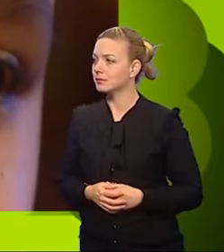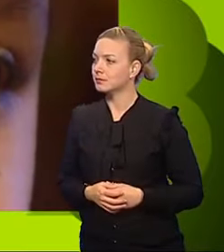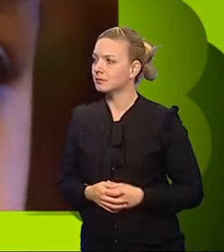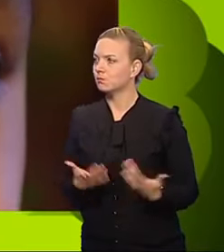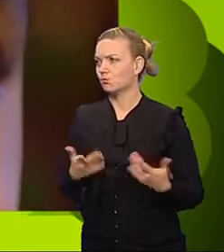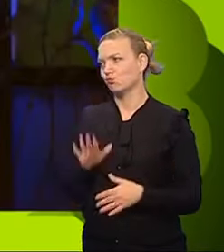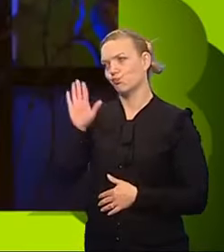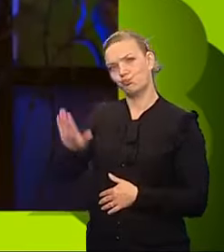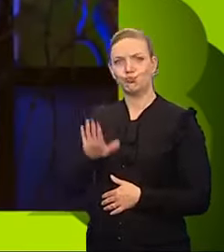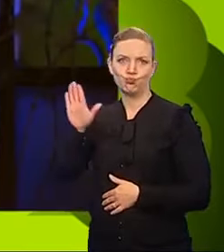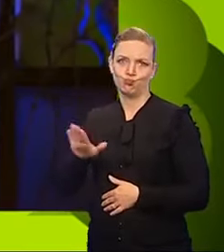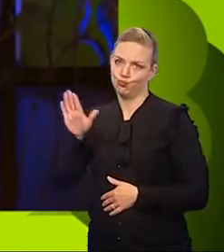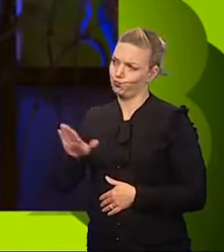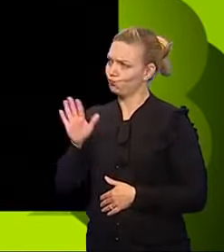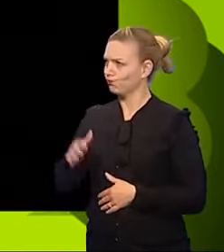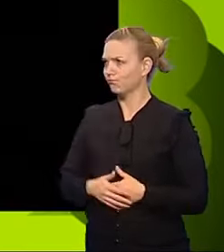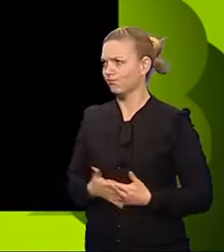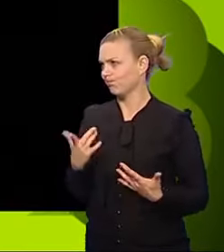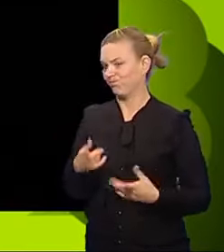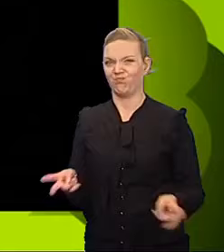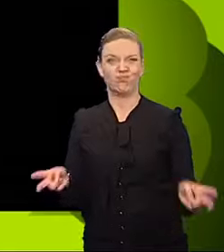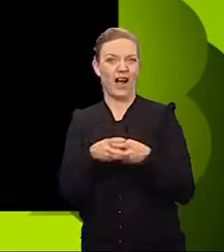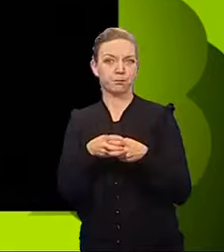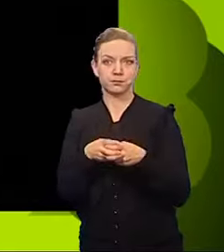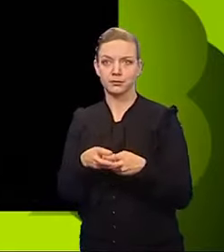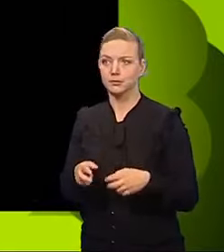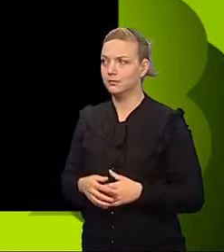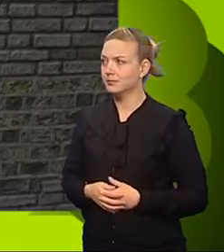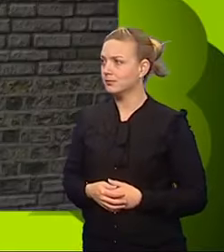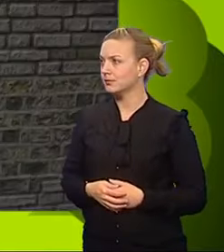Poor unfortunate Olivia. You're trapped.